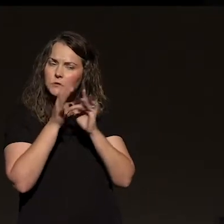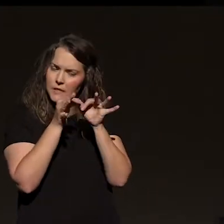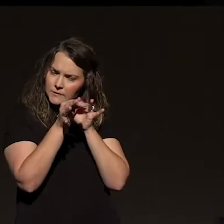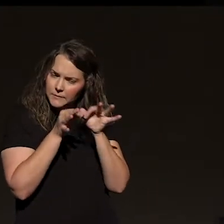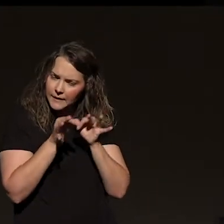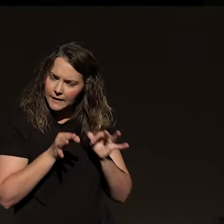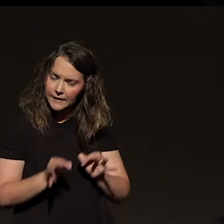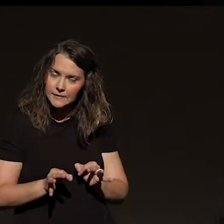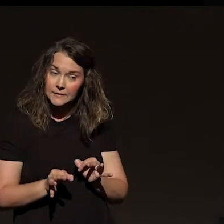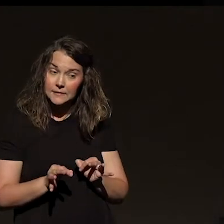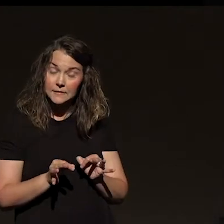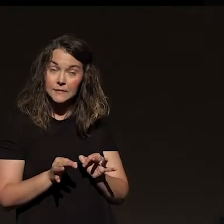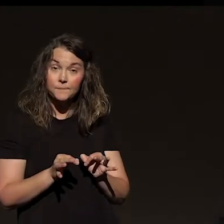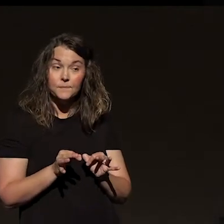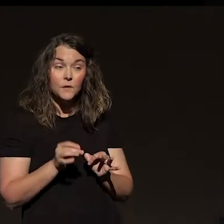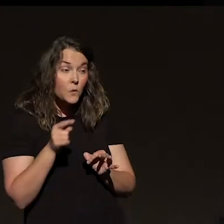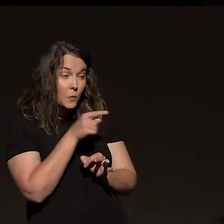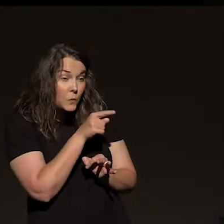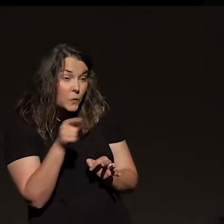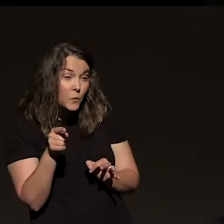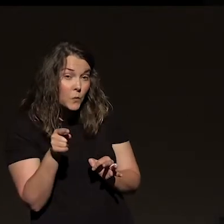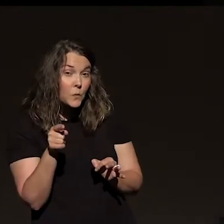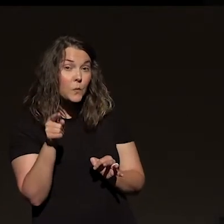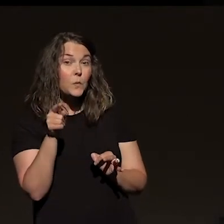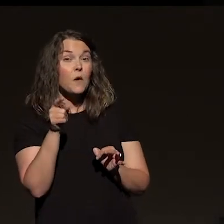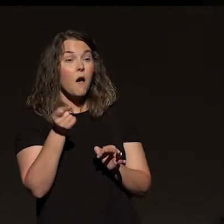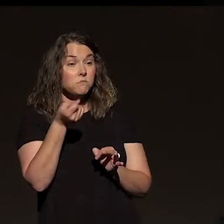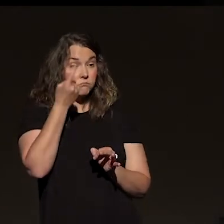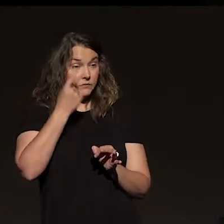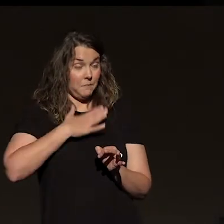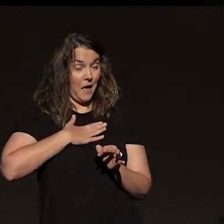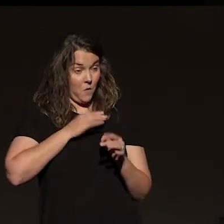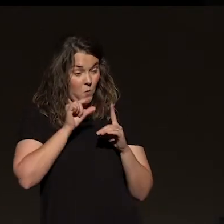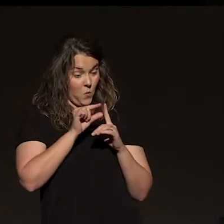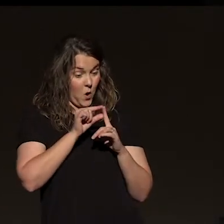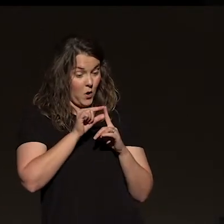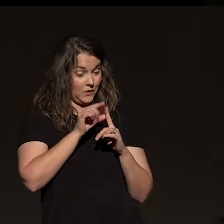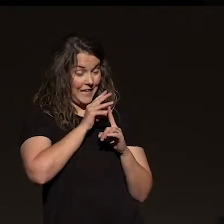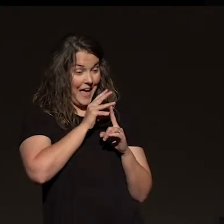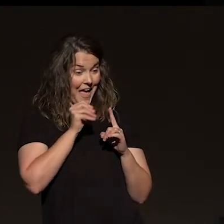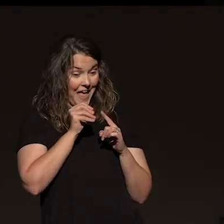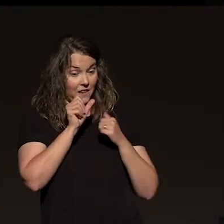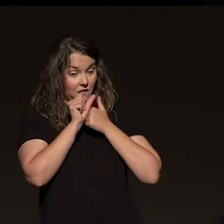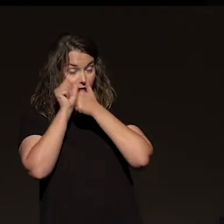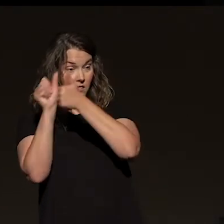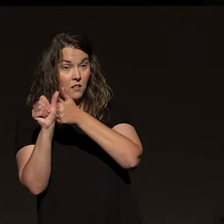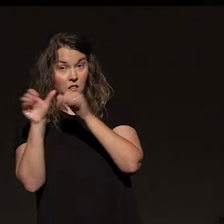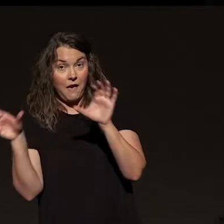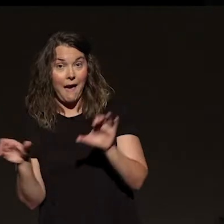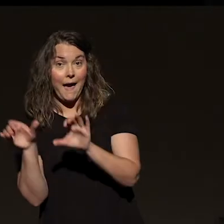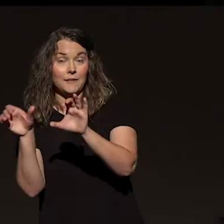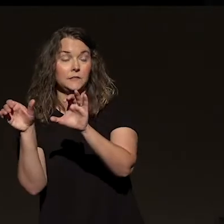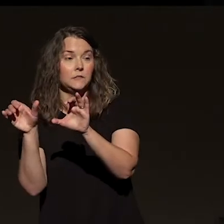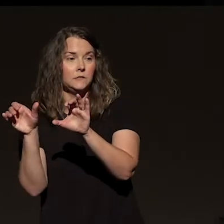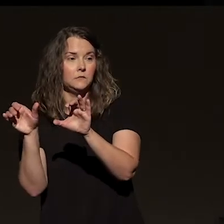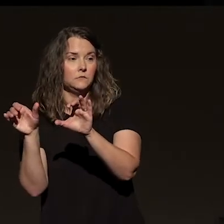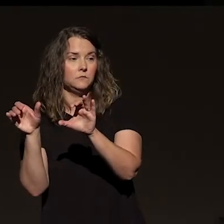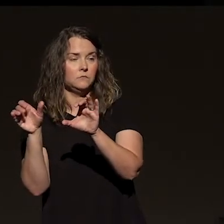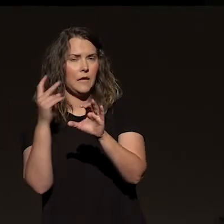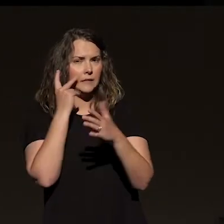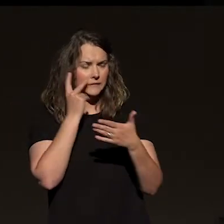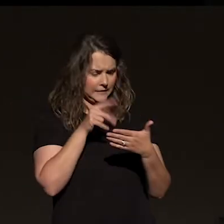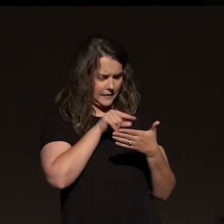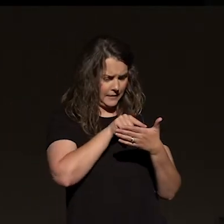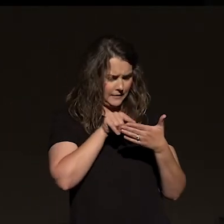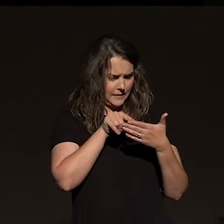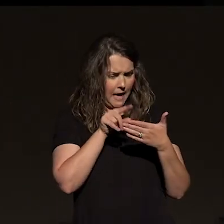therefore, everyone who hears these words of mine and acts. Do you see it? I hear it. Oh, I